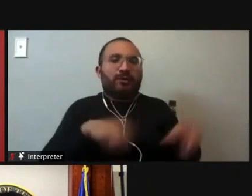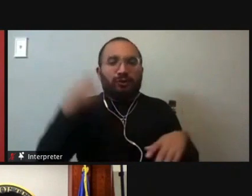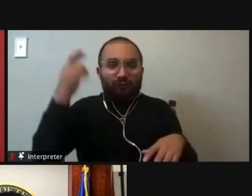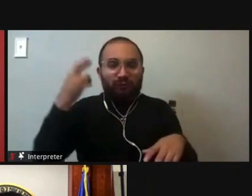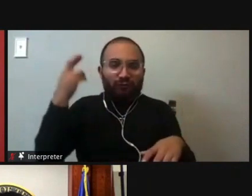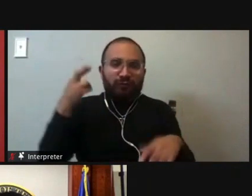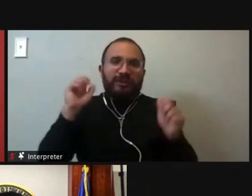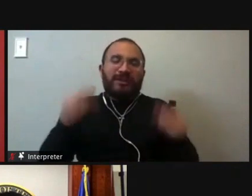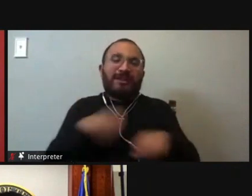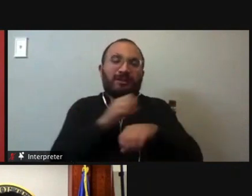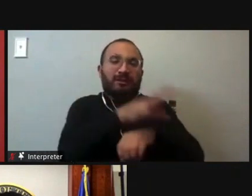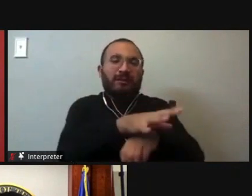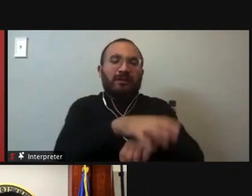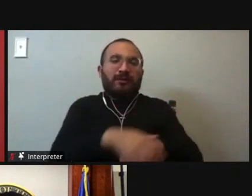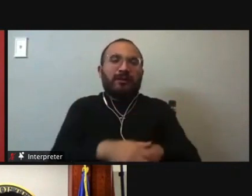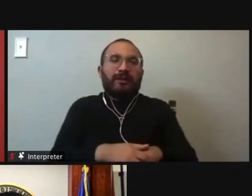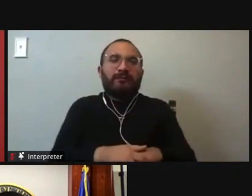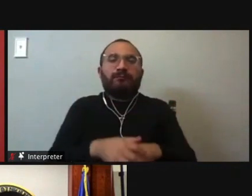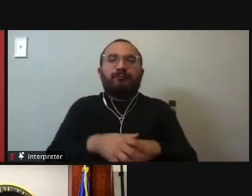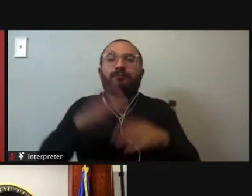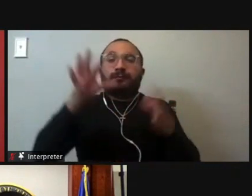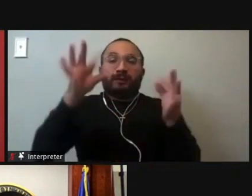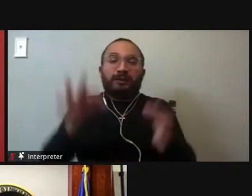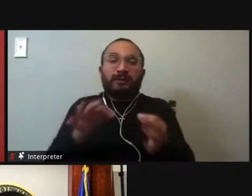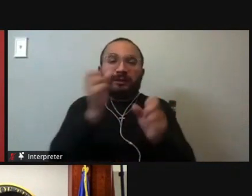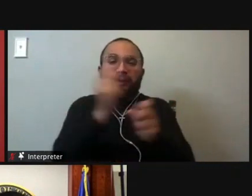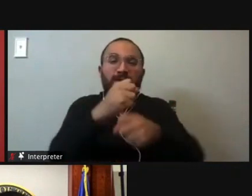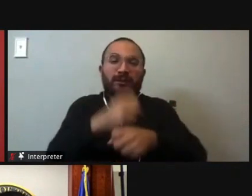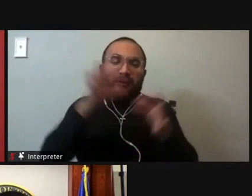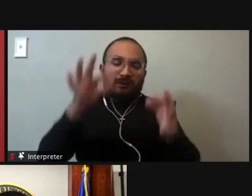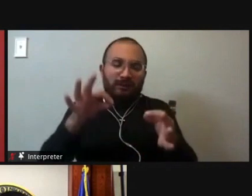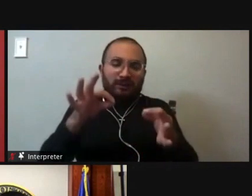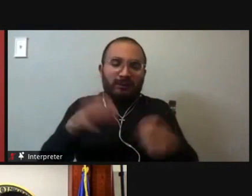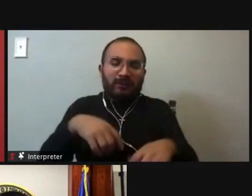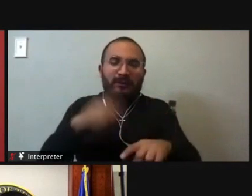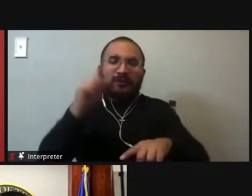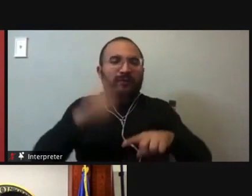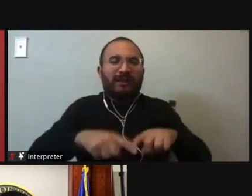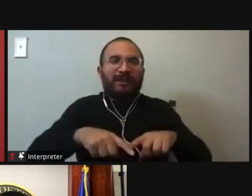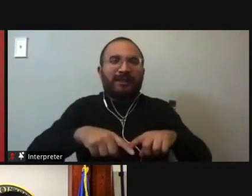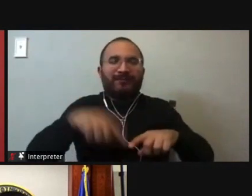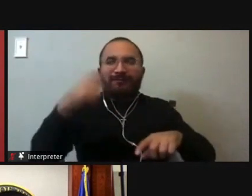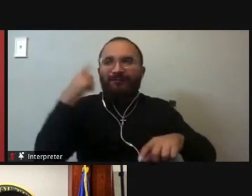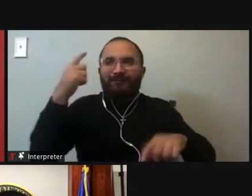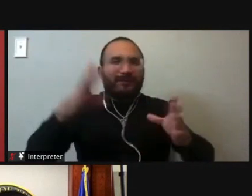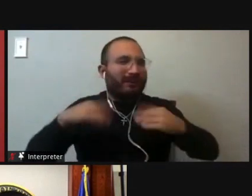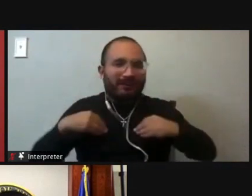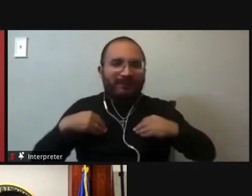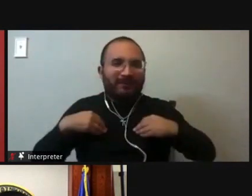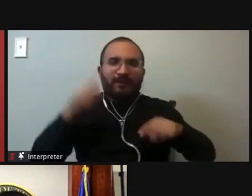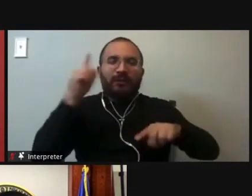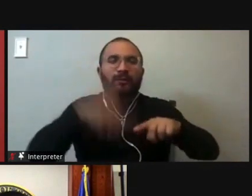our judicial decision making. And so if we don't acknowledge that, we cannot remove